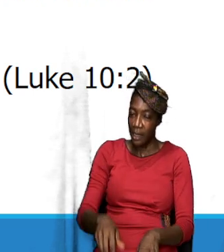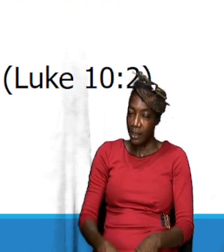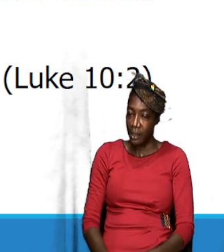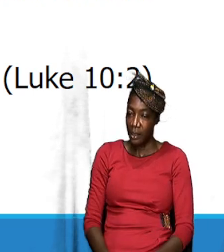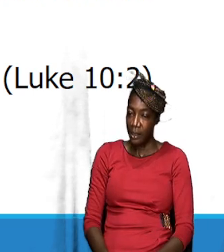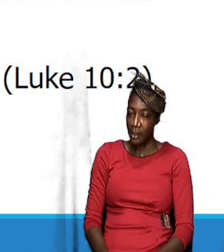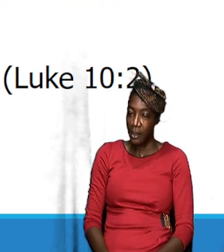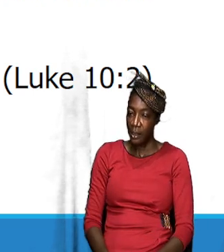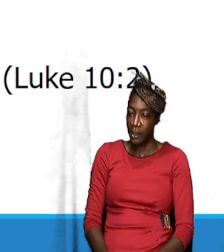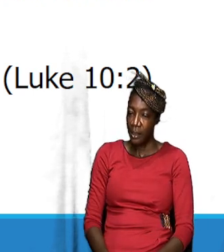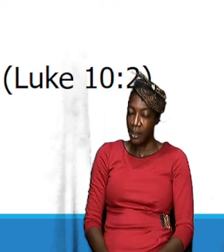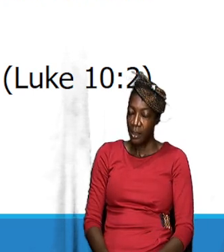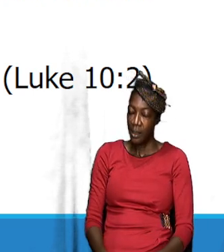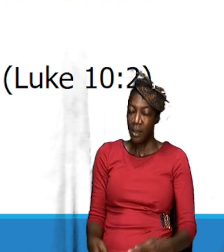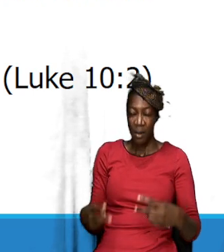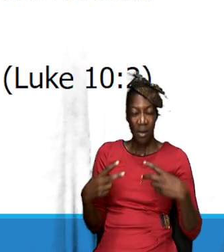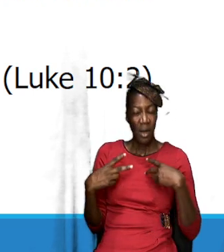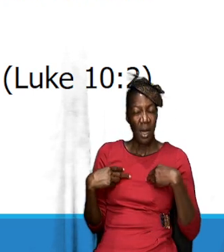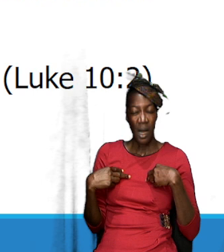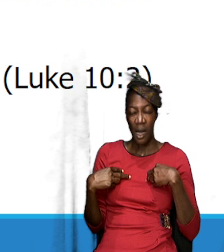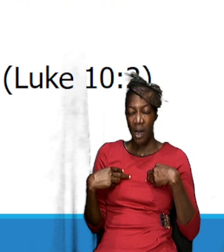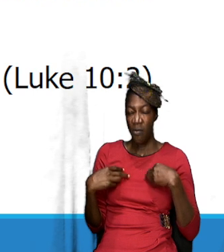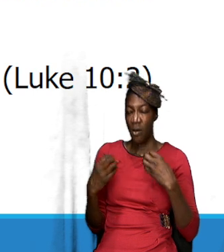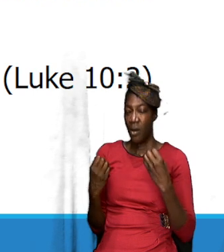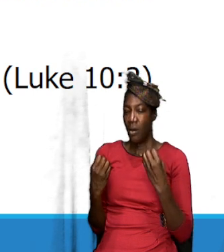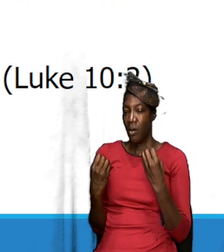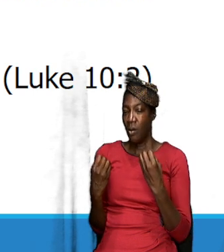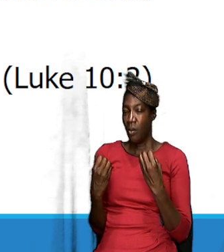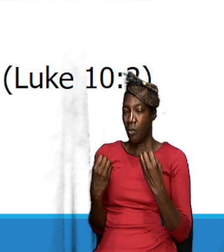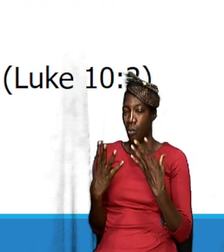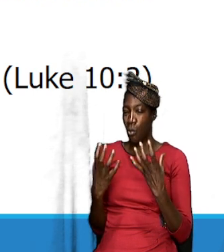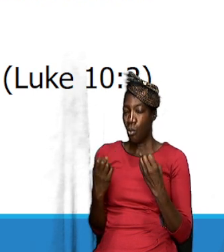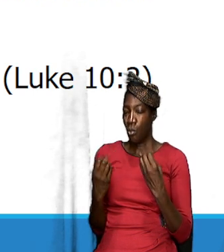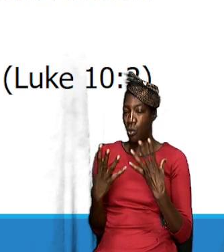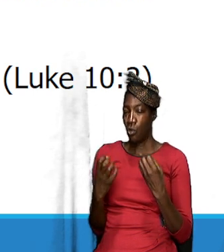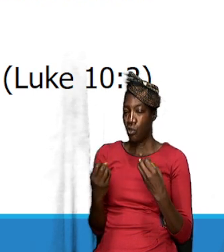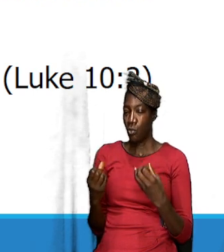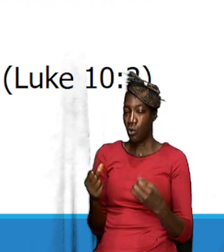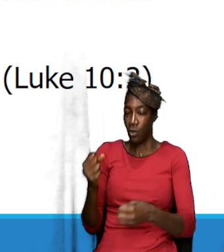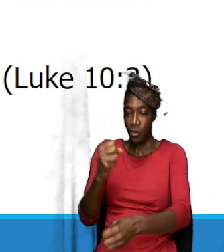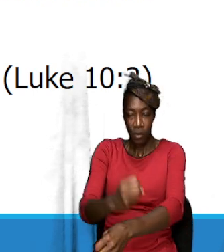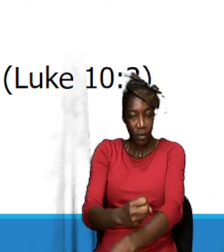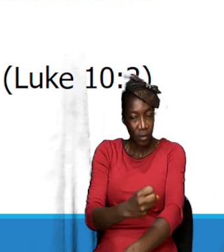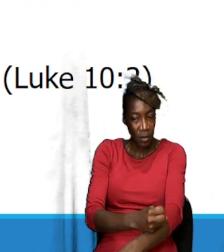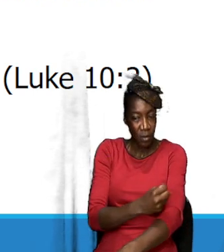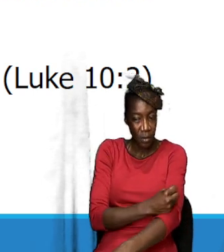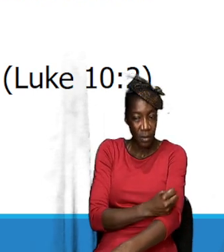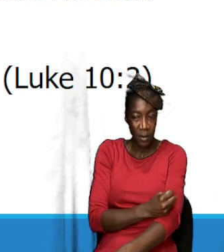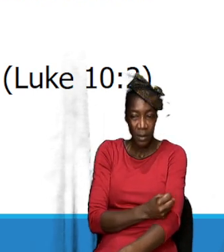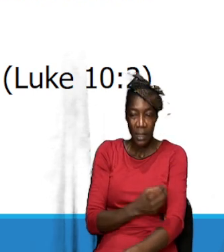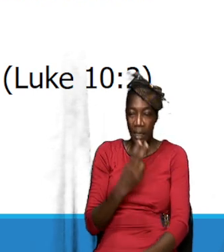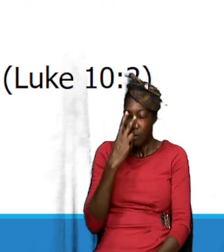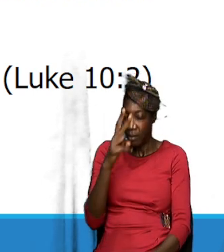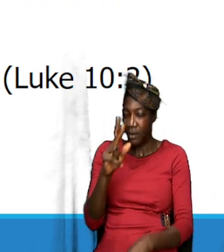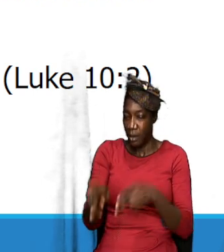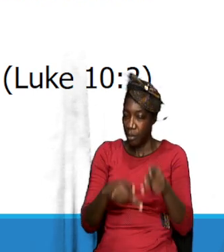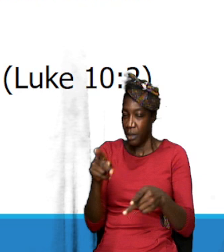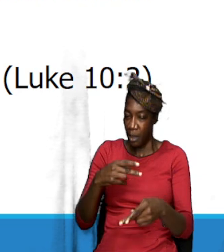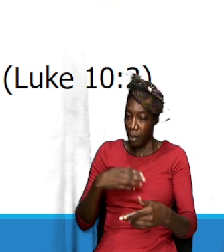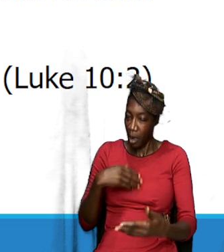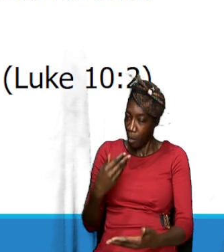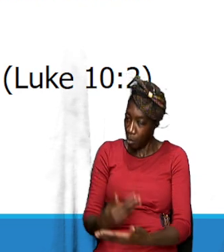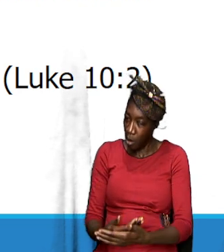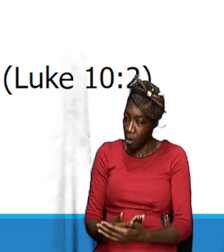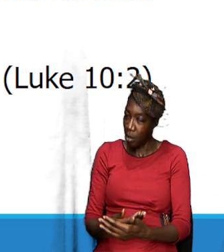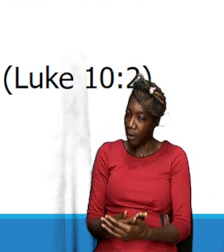then we may have more success. Not that we're not having success now, because we're seeing people being born in the kingdom, we're